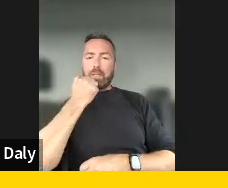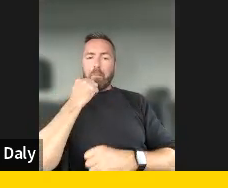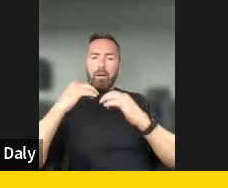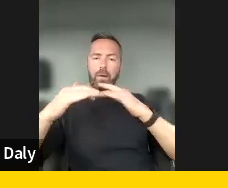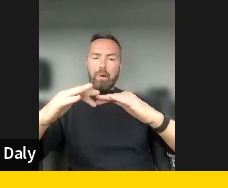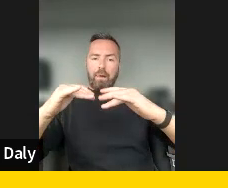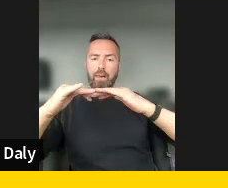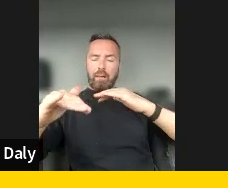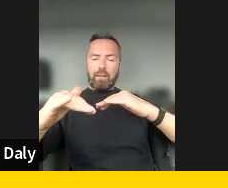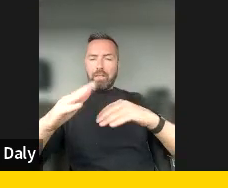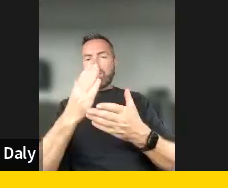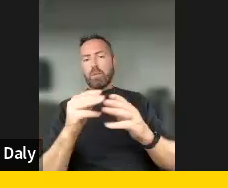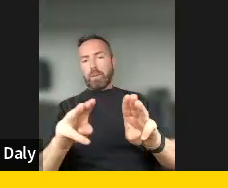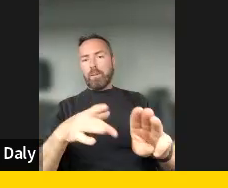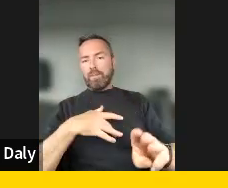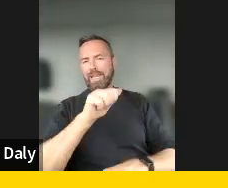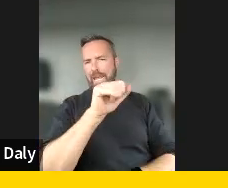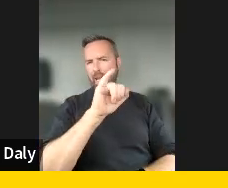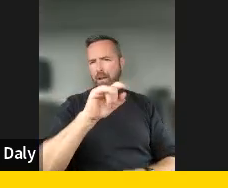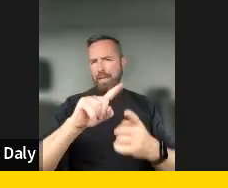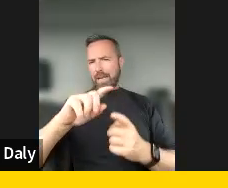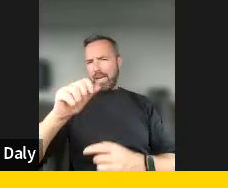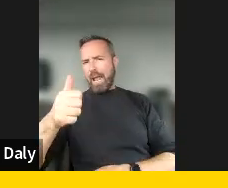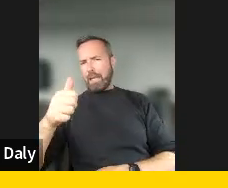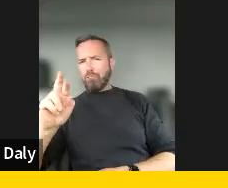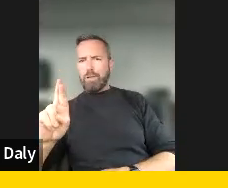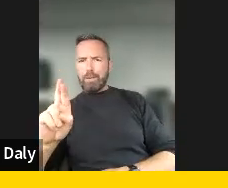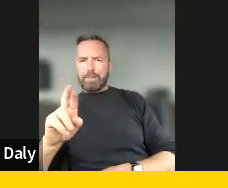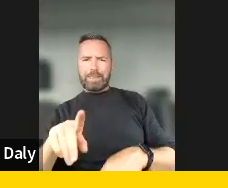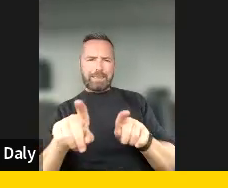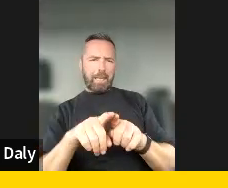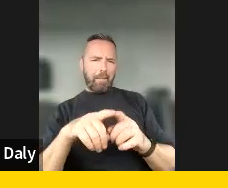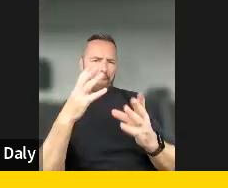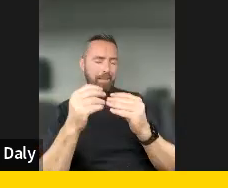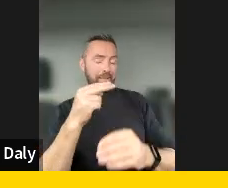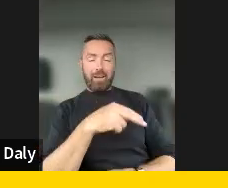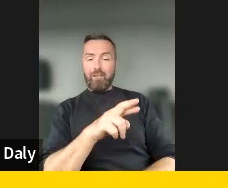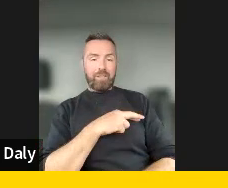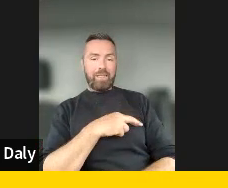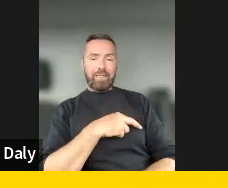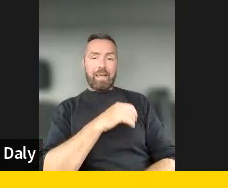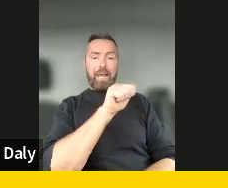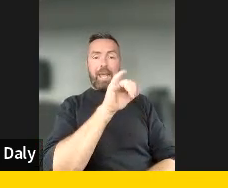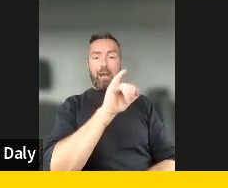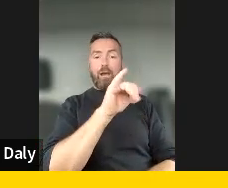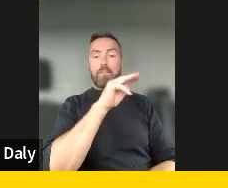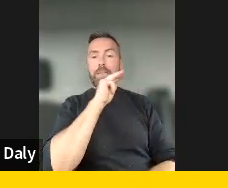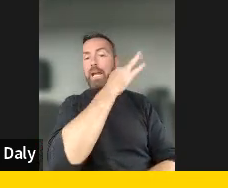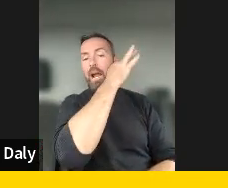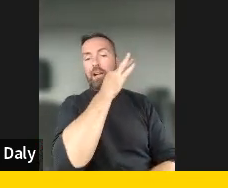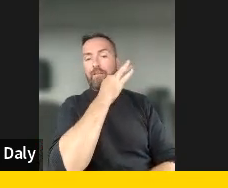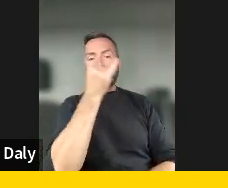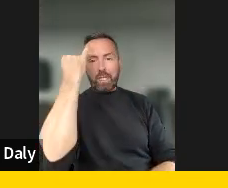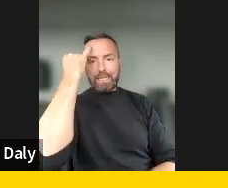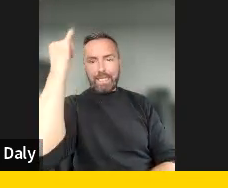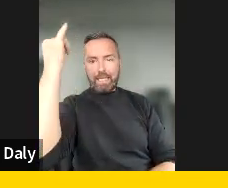but I think the difference here when we talk about artificial intelligence is that artificial intelligence goes a bit